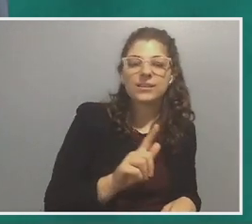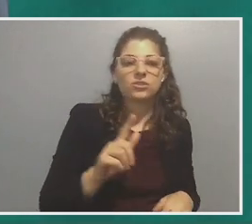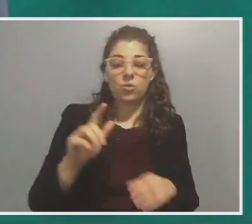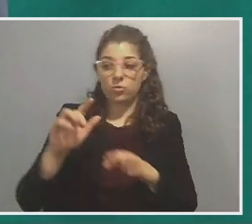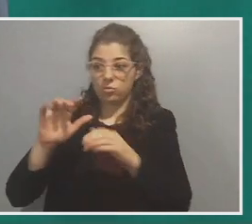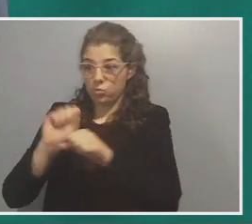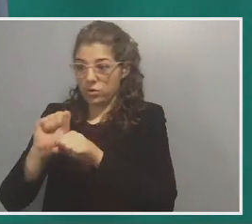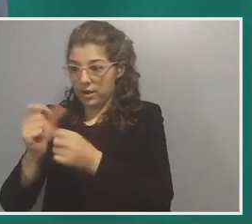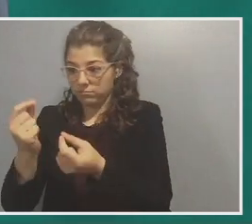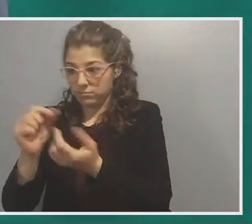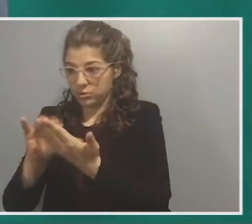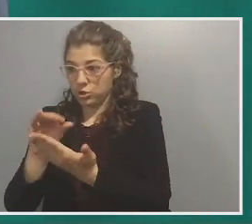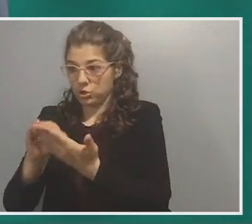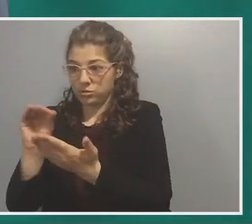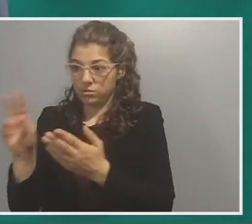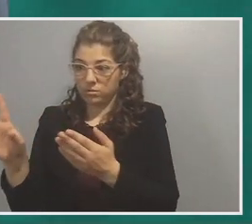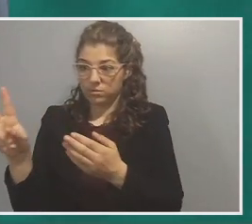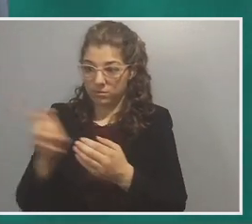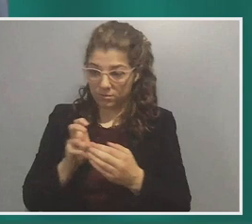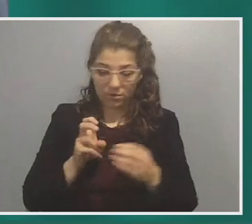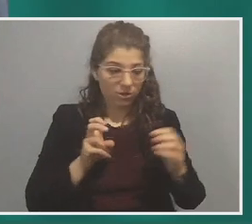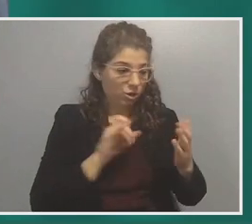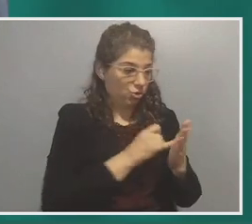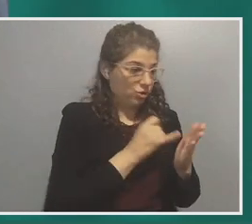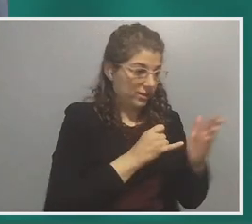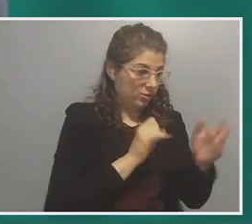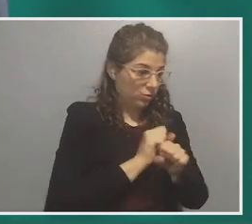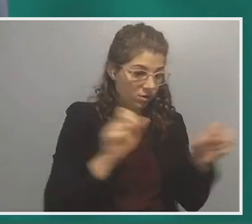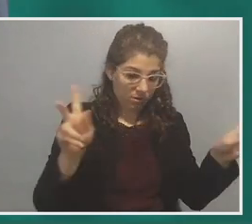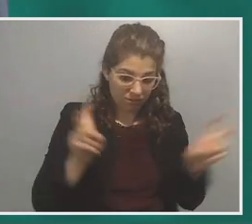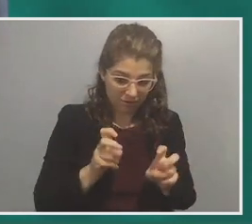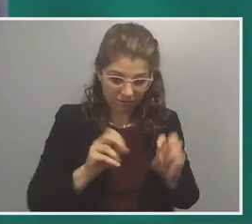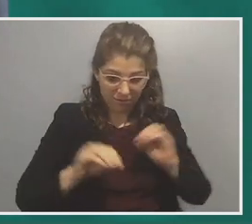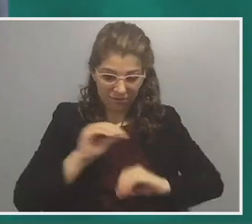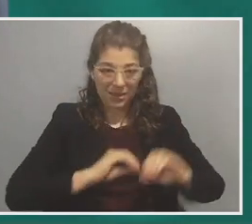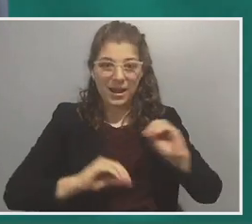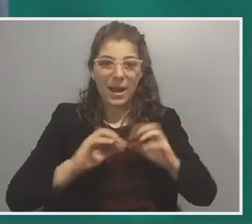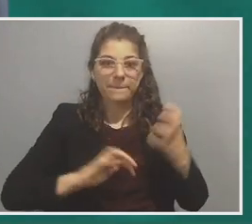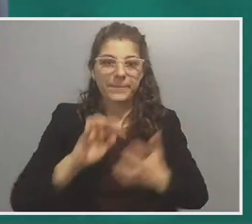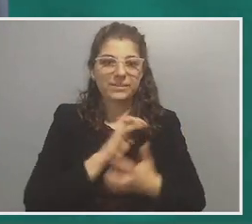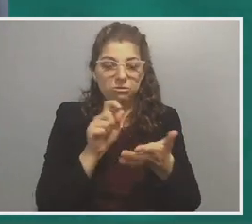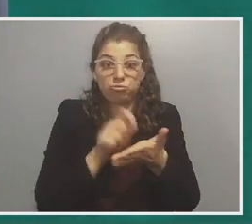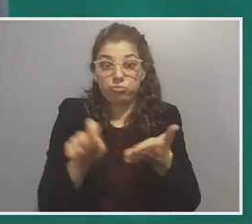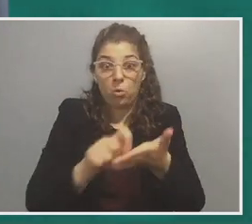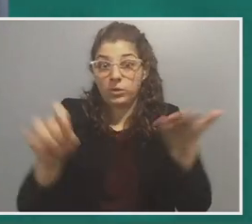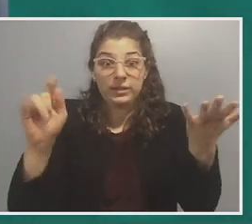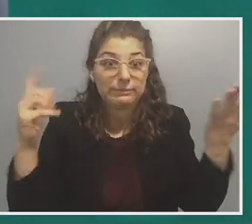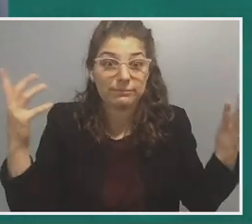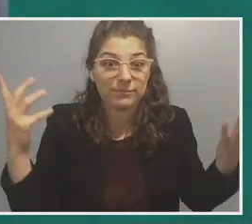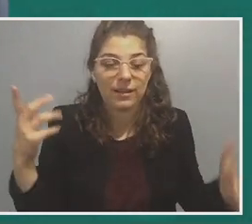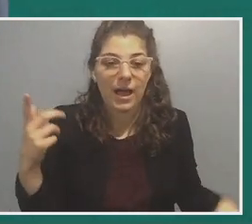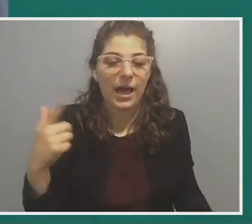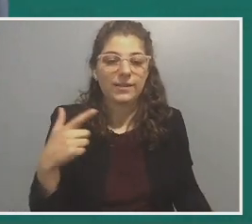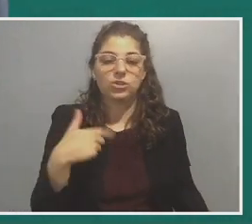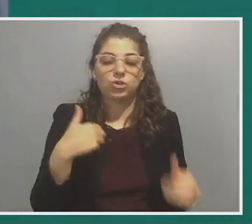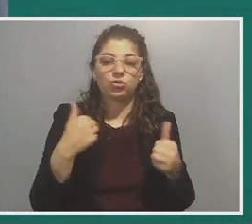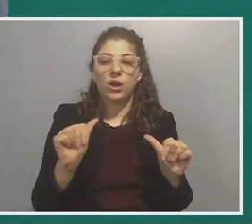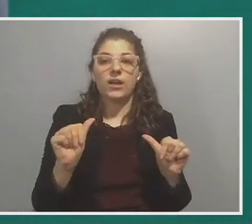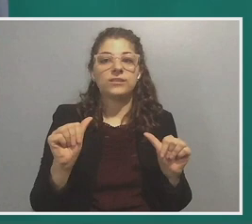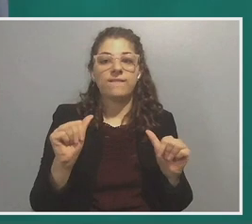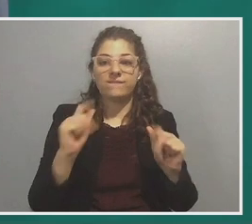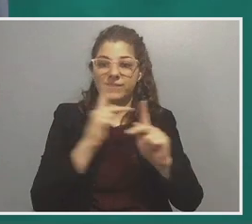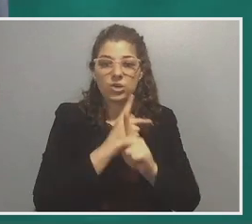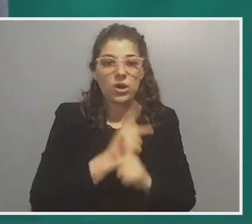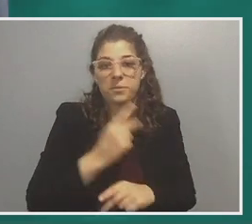learned about. took the best of the sort of journalistic work I learned about. And like we said before, I just tried to, you know, figure out the